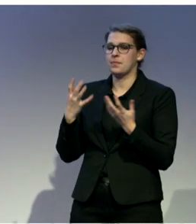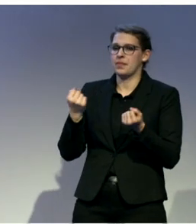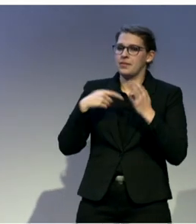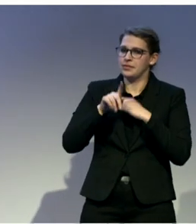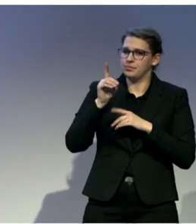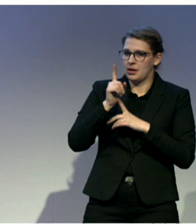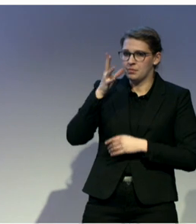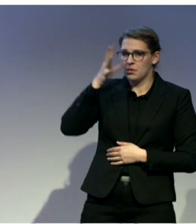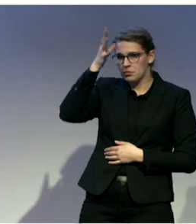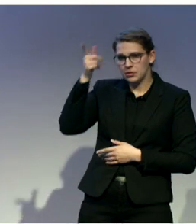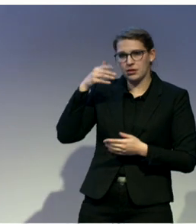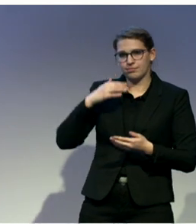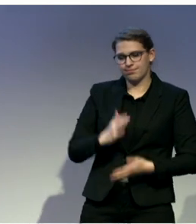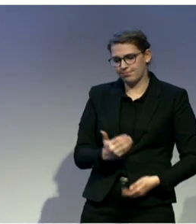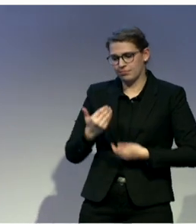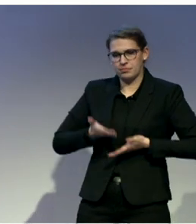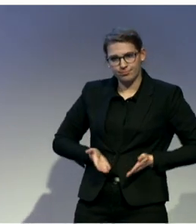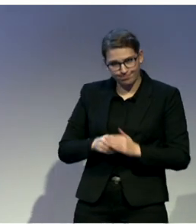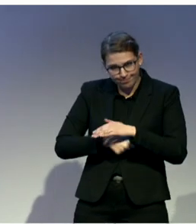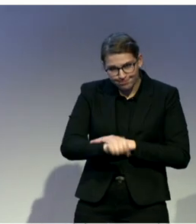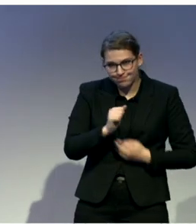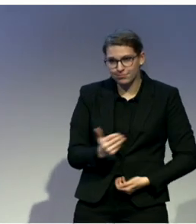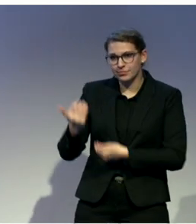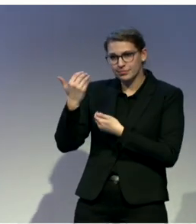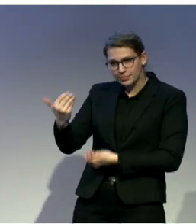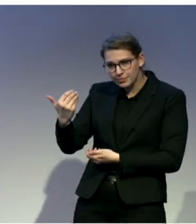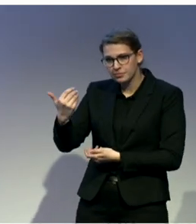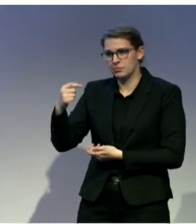my son. I did not know how to communicate with him.